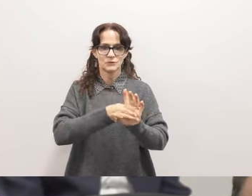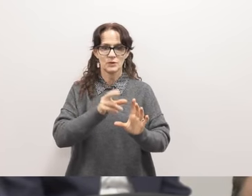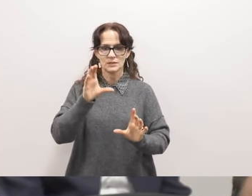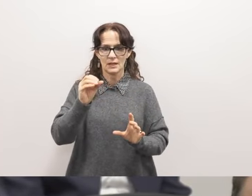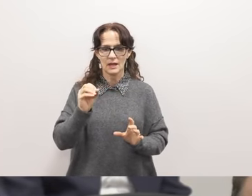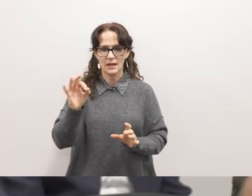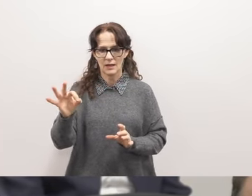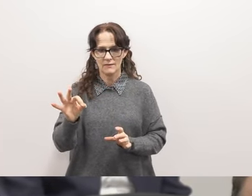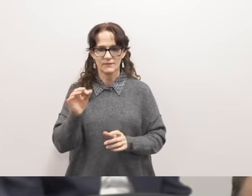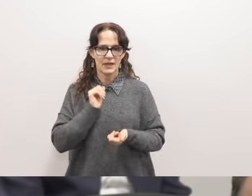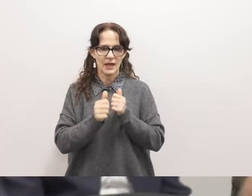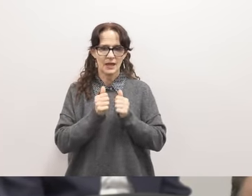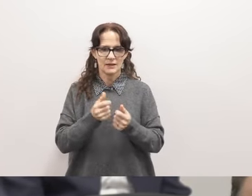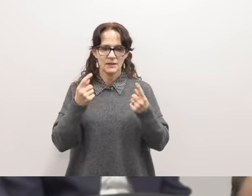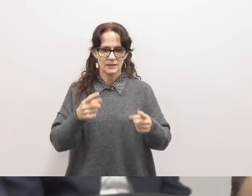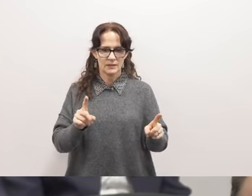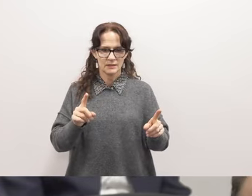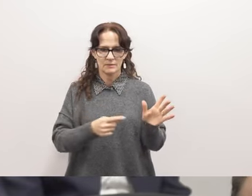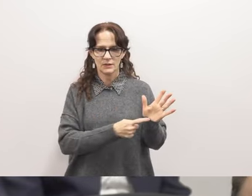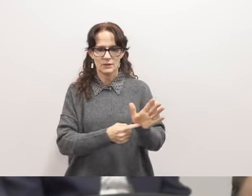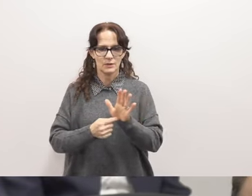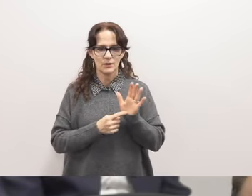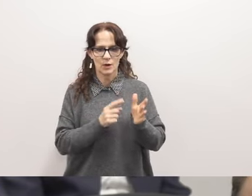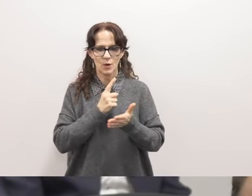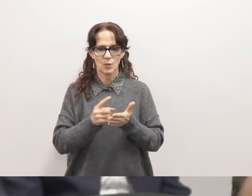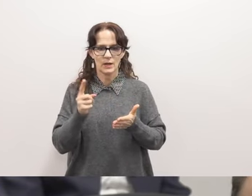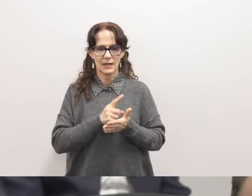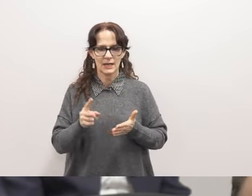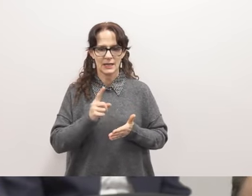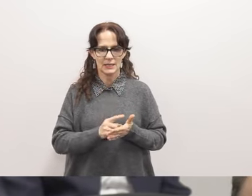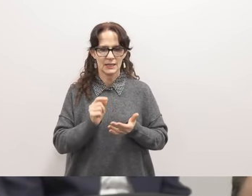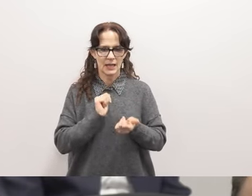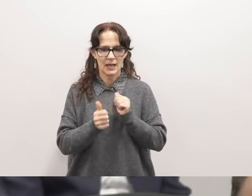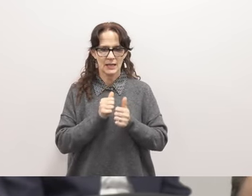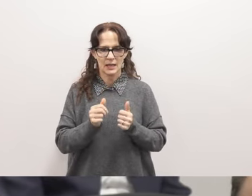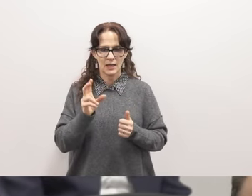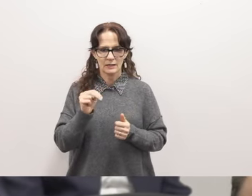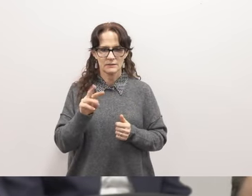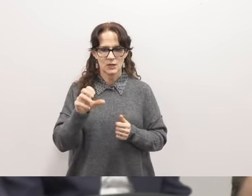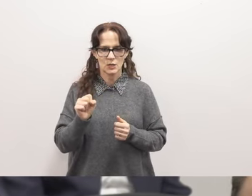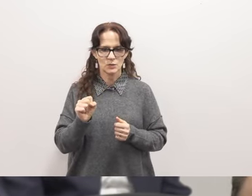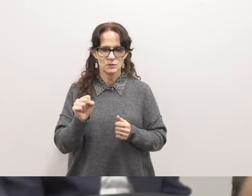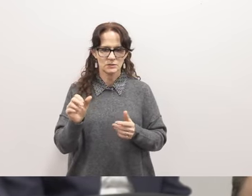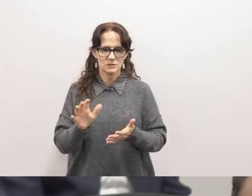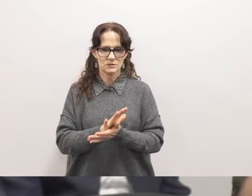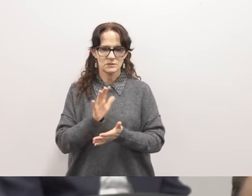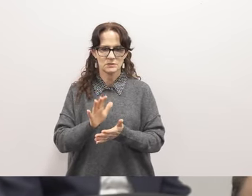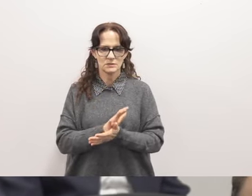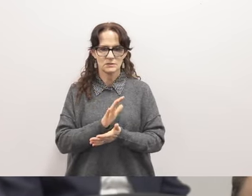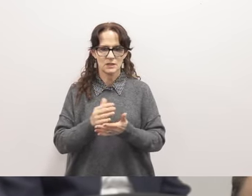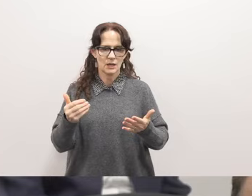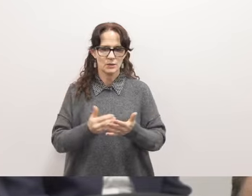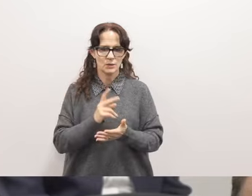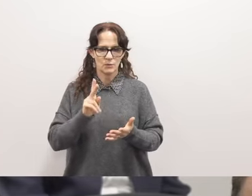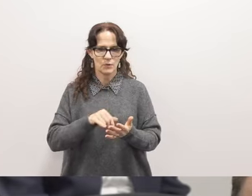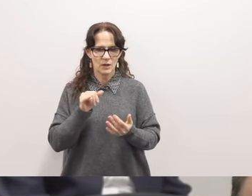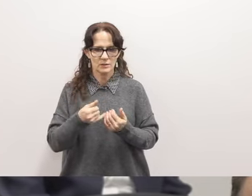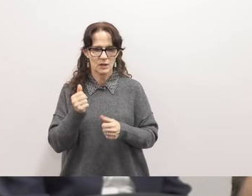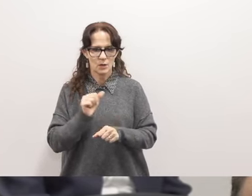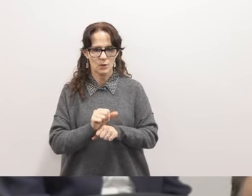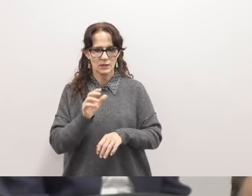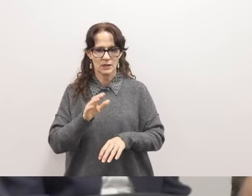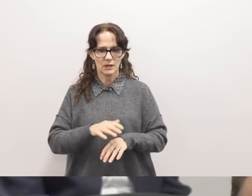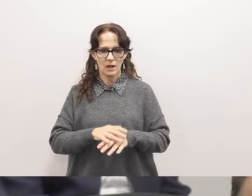athletic accomplishments have been featured in our weekly millican athletics newsletter a newer project that i've had the pleasure of working